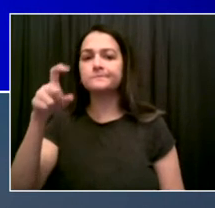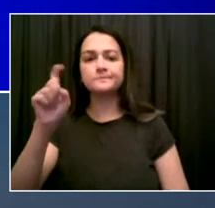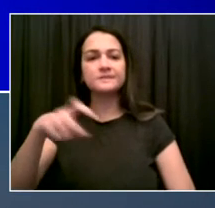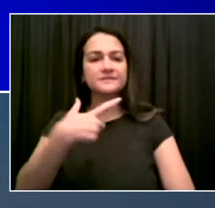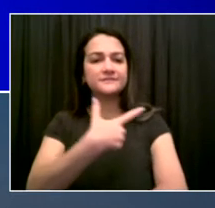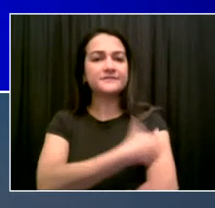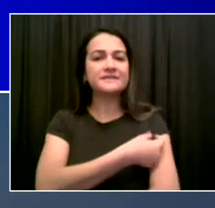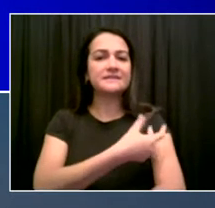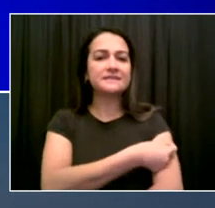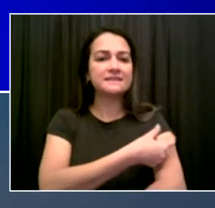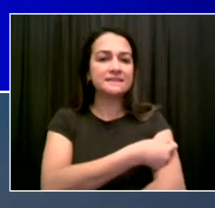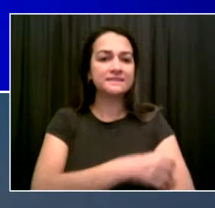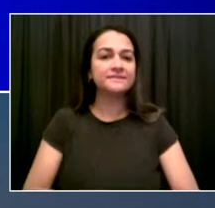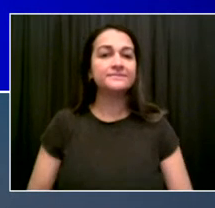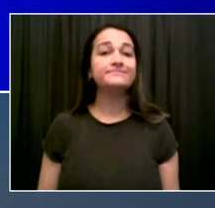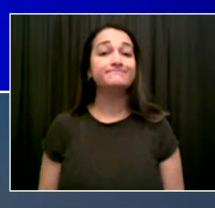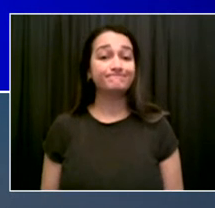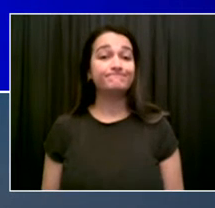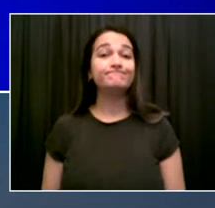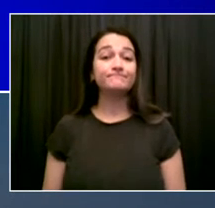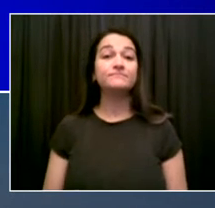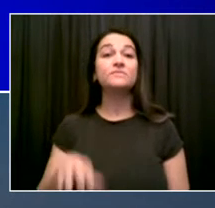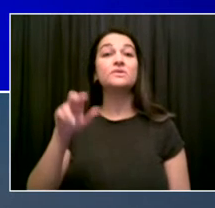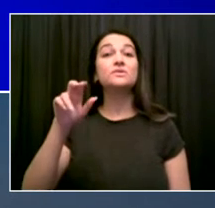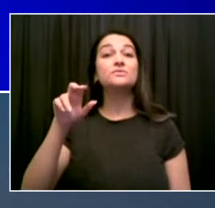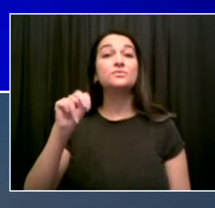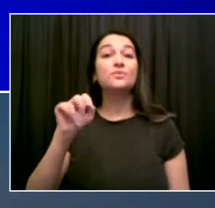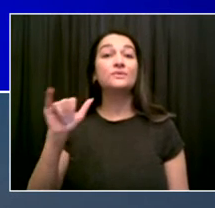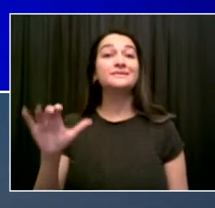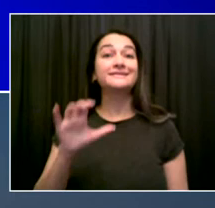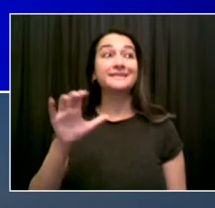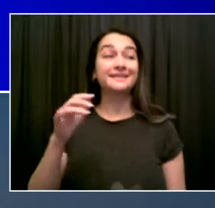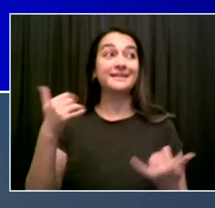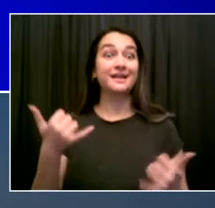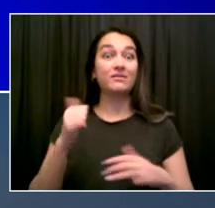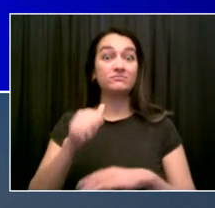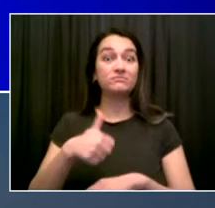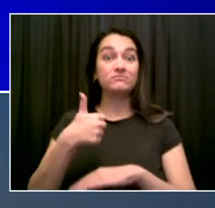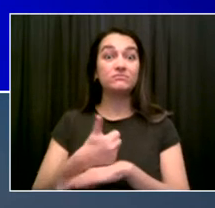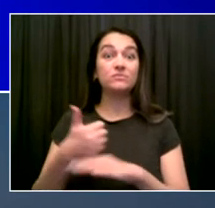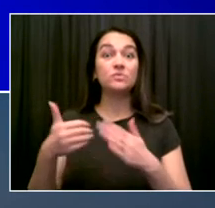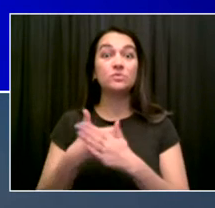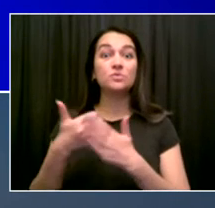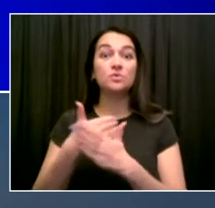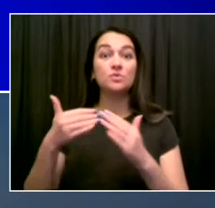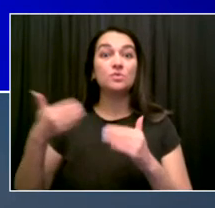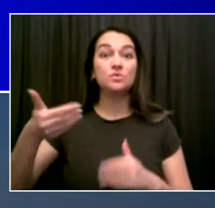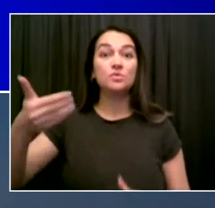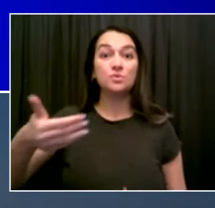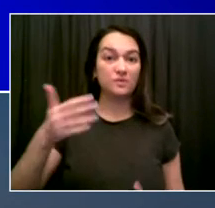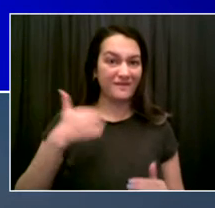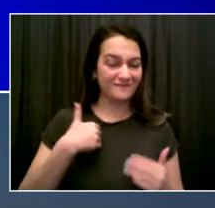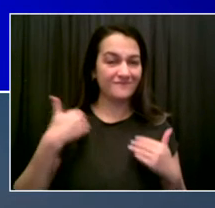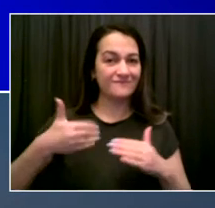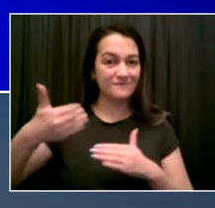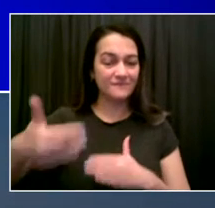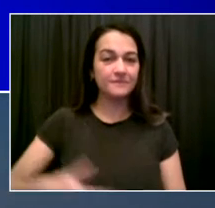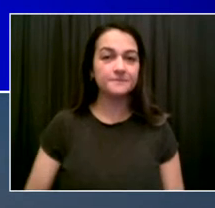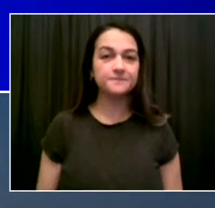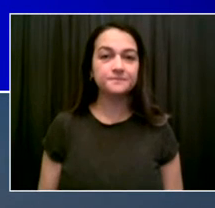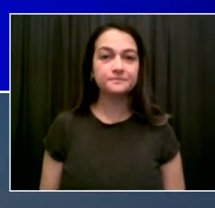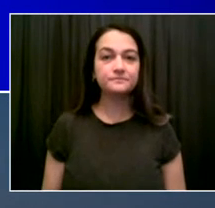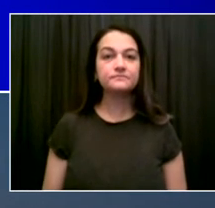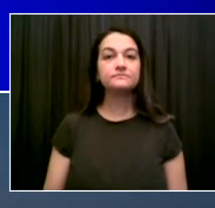proven that even with outdoor entertainment, it makes sense. Our homecoming concerts are going be amazing. But if you want to go to one of them, you have to be vaccinated.